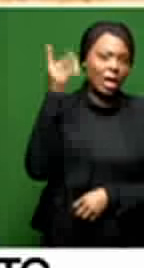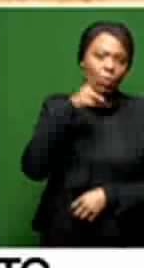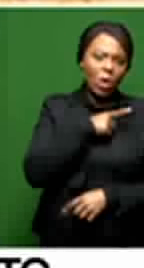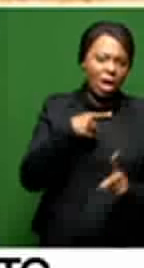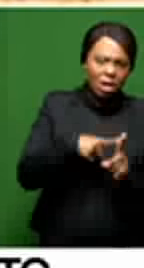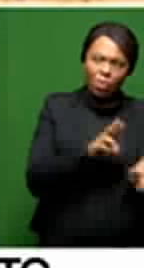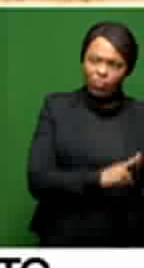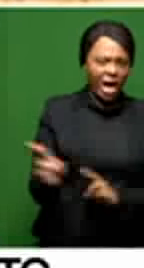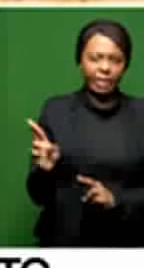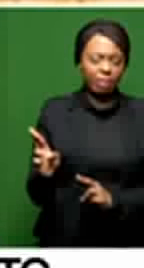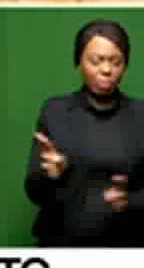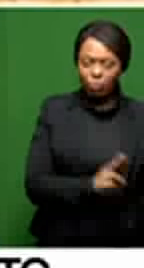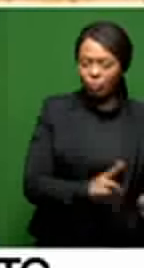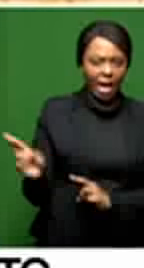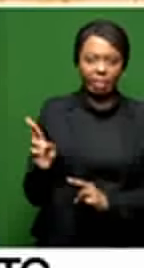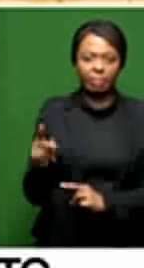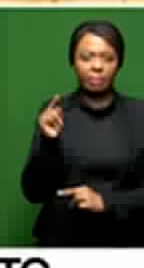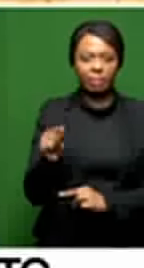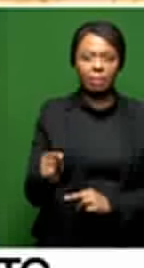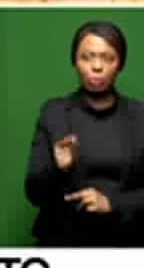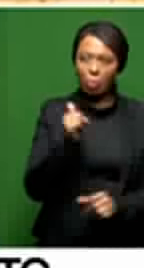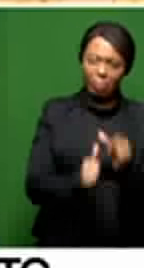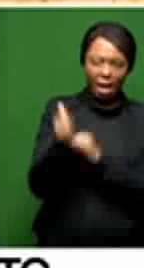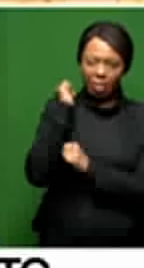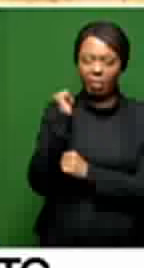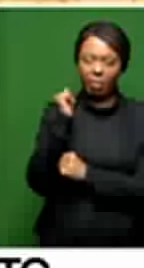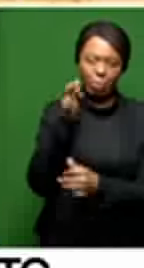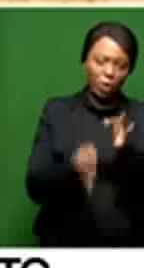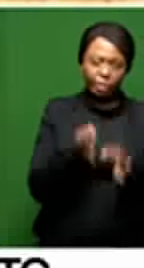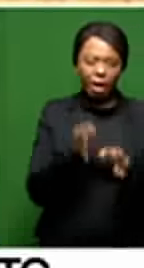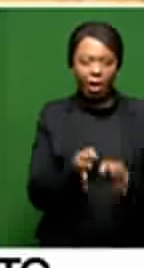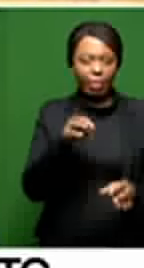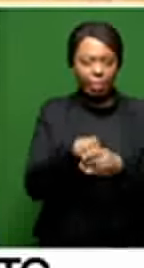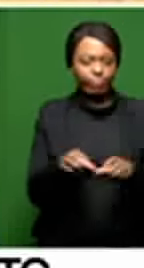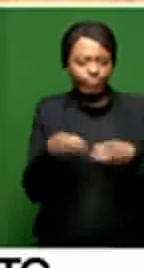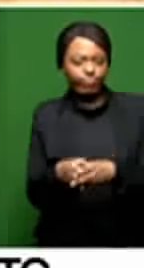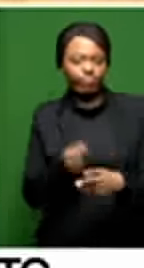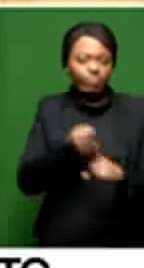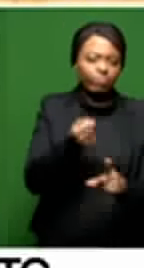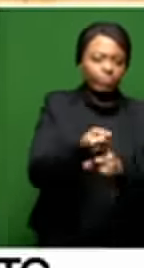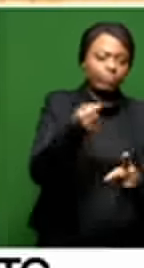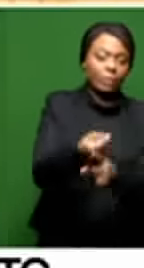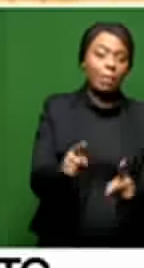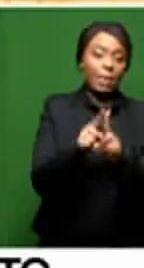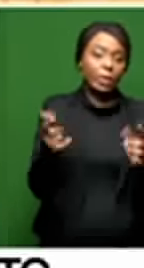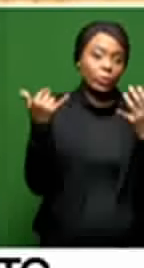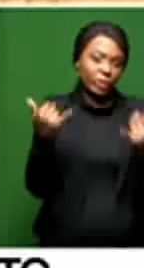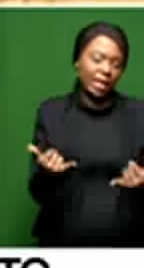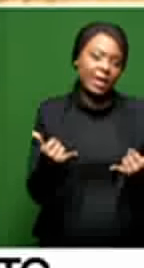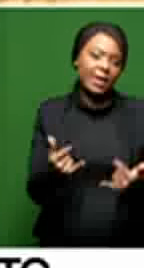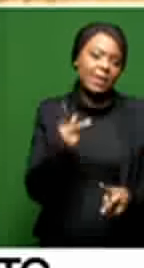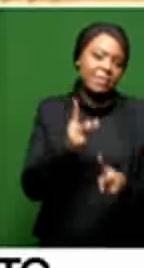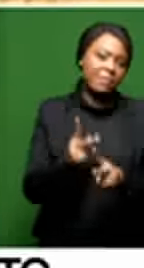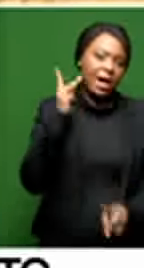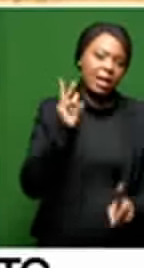that she was so ready for them to make this comeback. But today, they're here to bid their final farewells